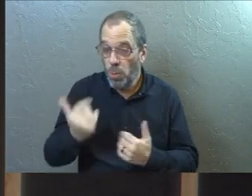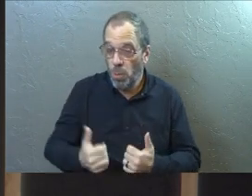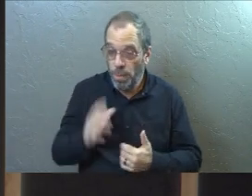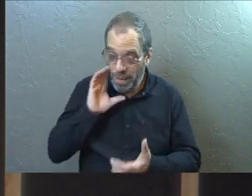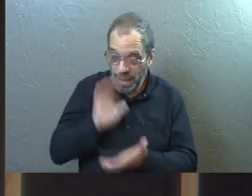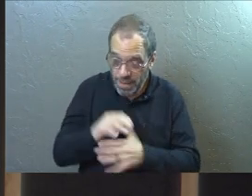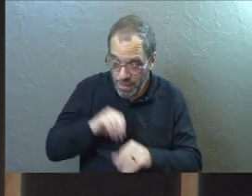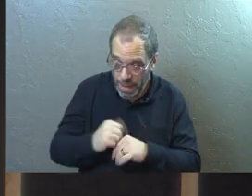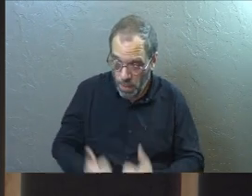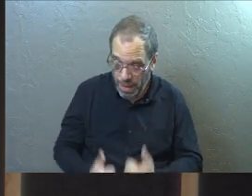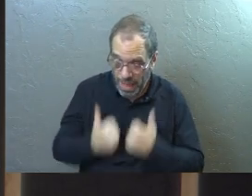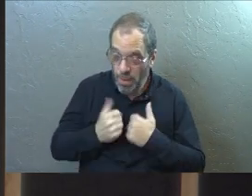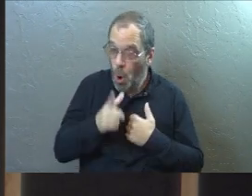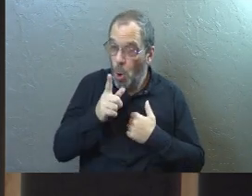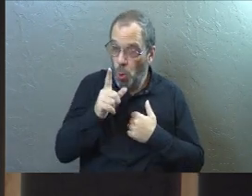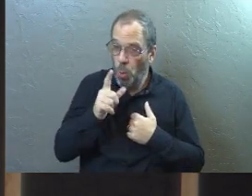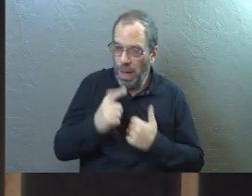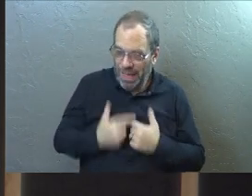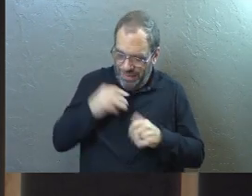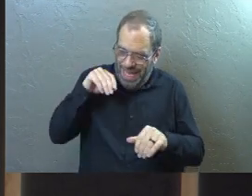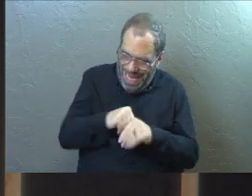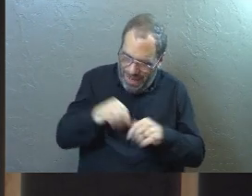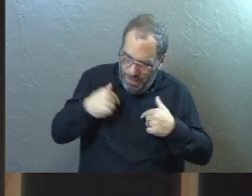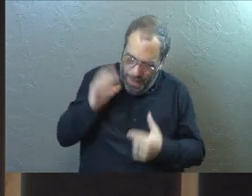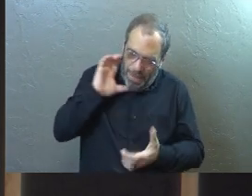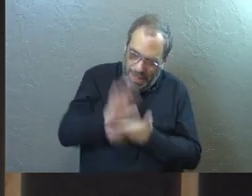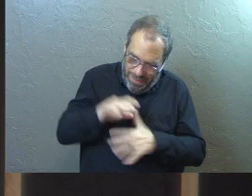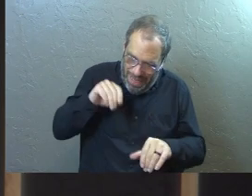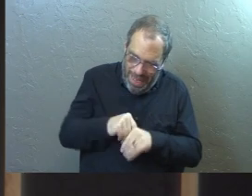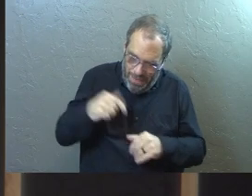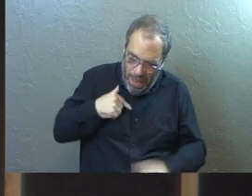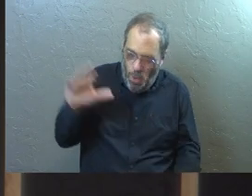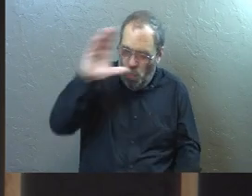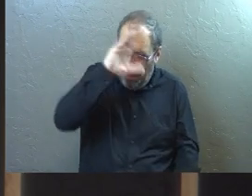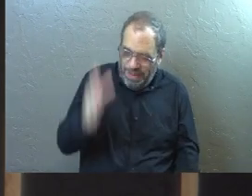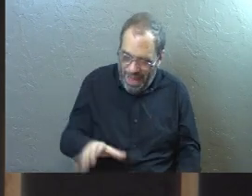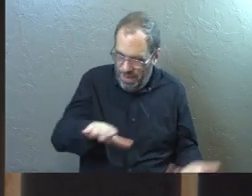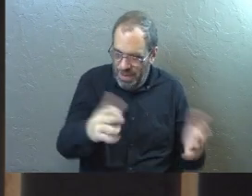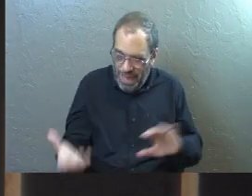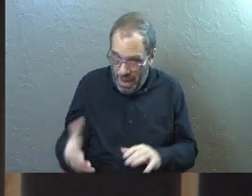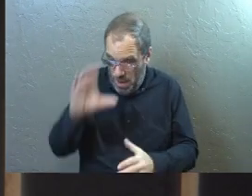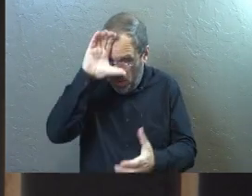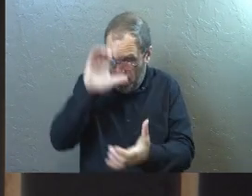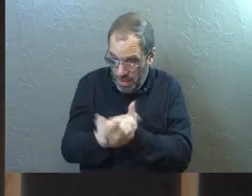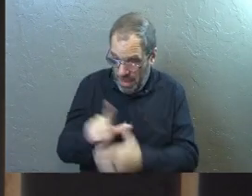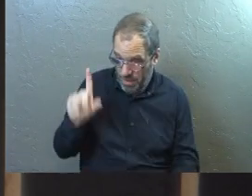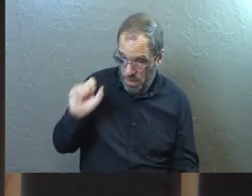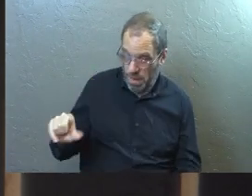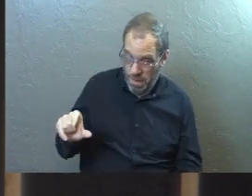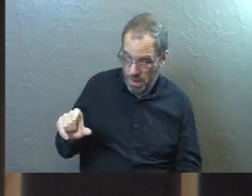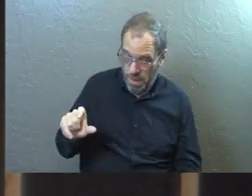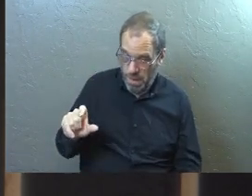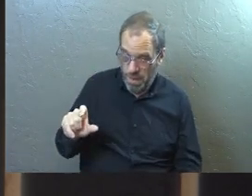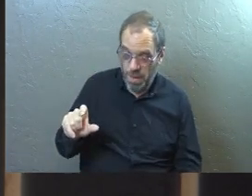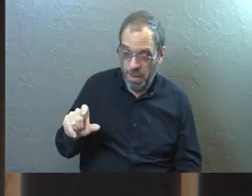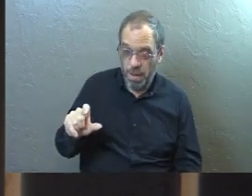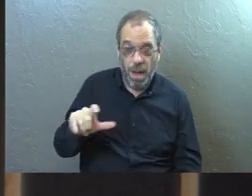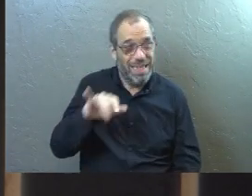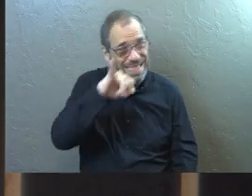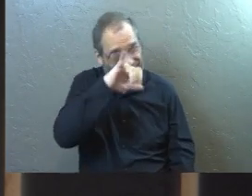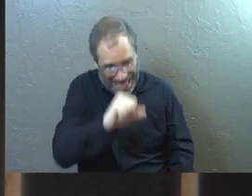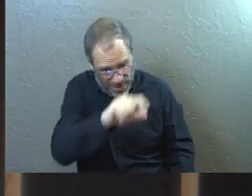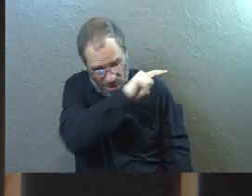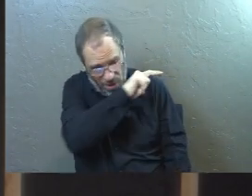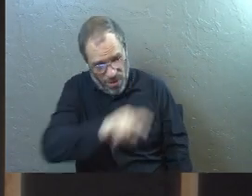Everyone who lives in me and believes in me will never, ever die. Do you believe this, Martha? 27, yes,